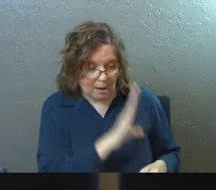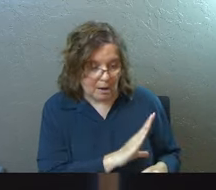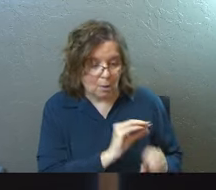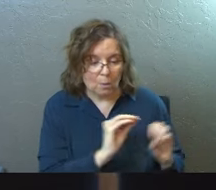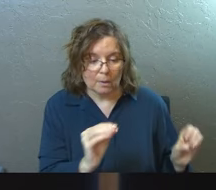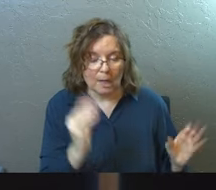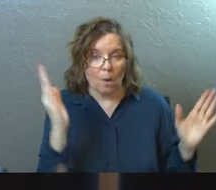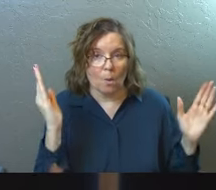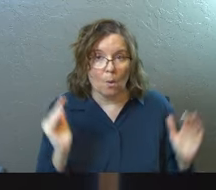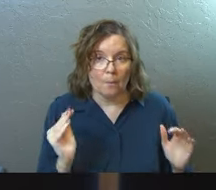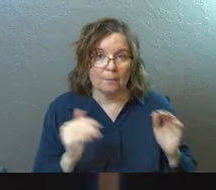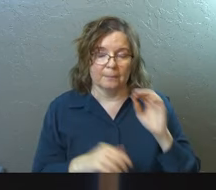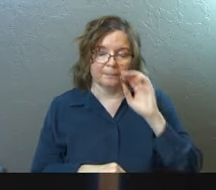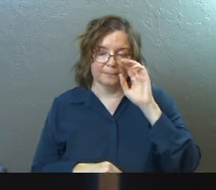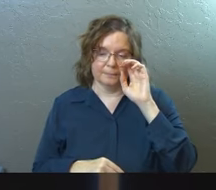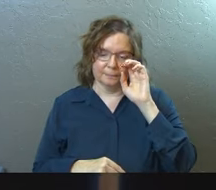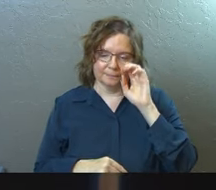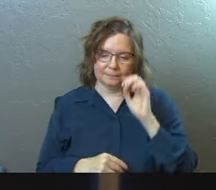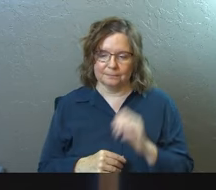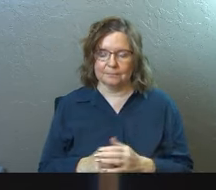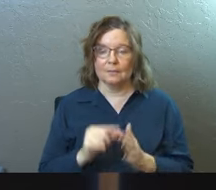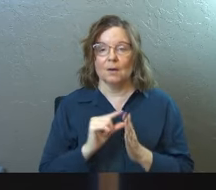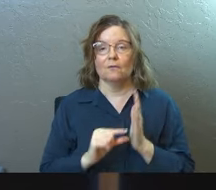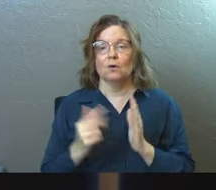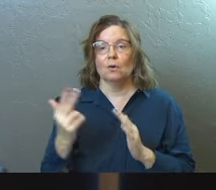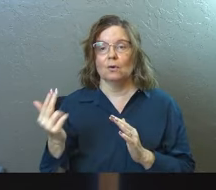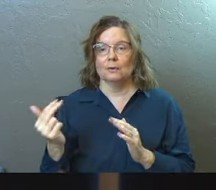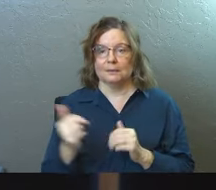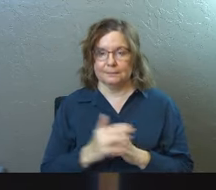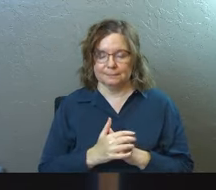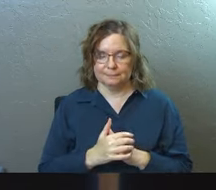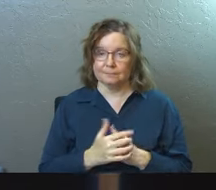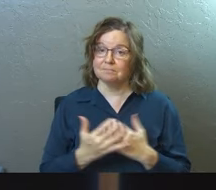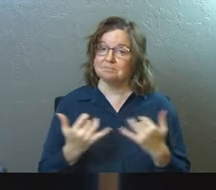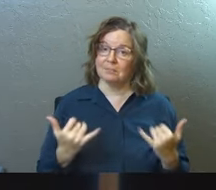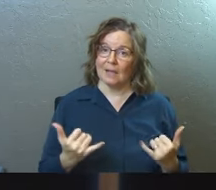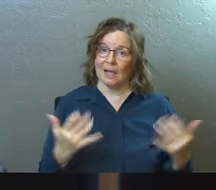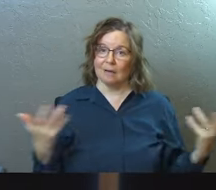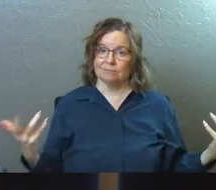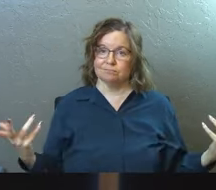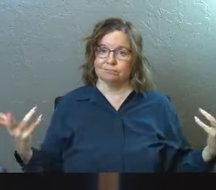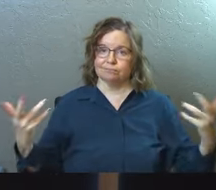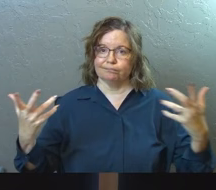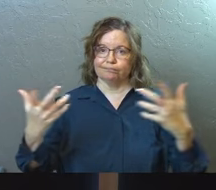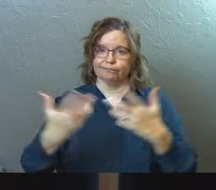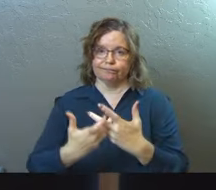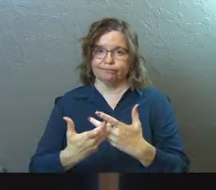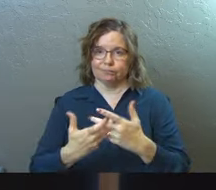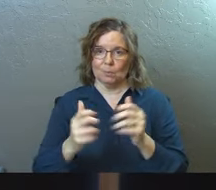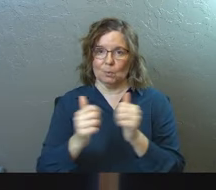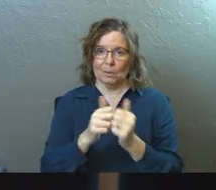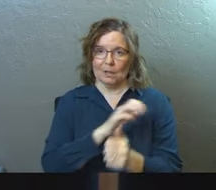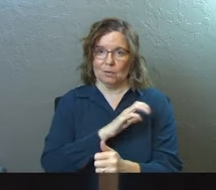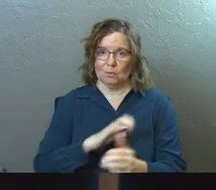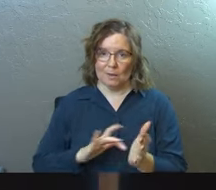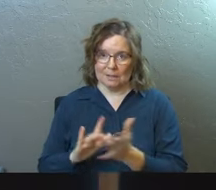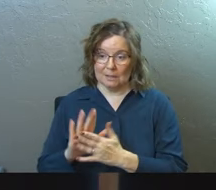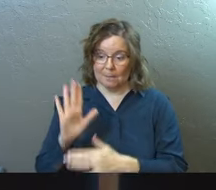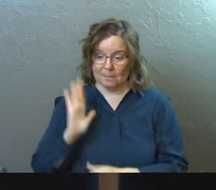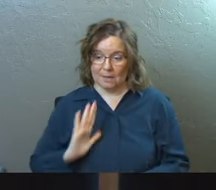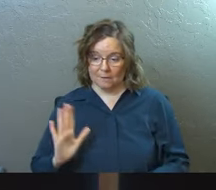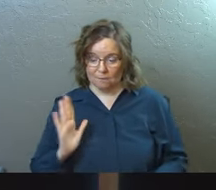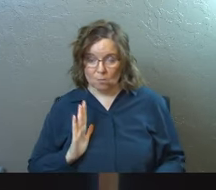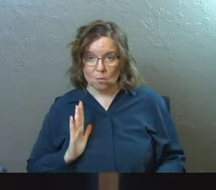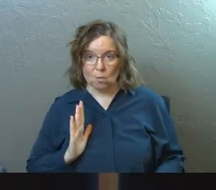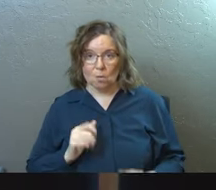and without hope. Verse 13. But now you've been united with Christ Jesus. Once you were far